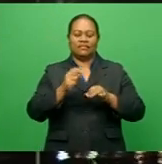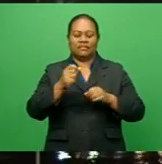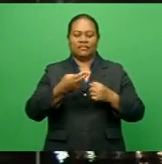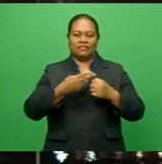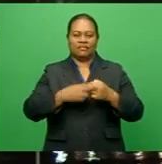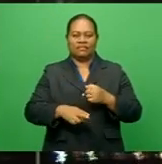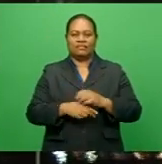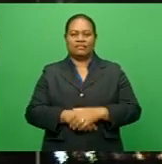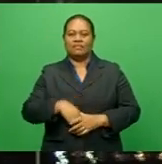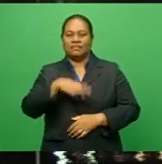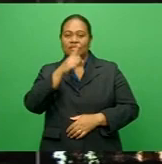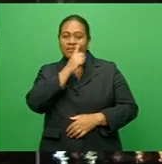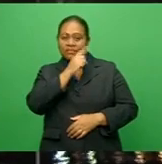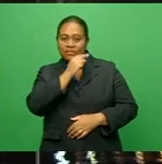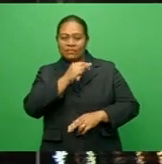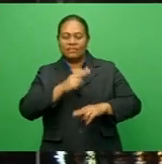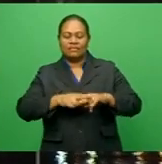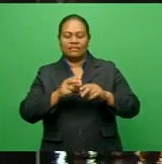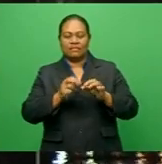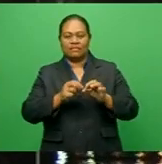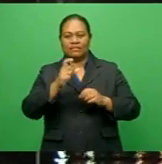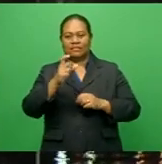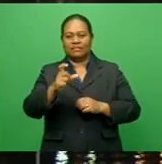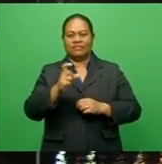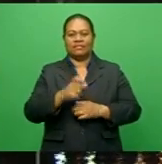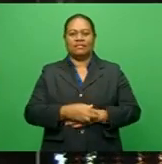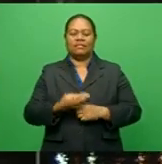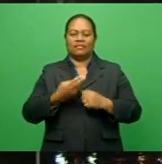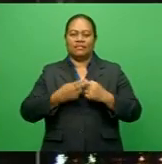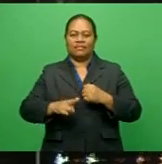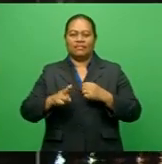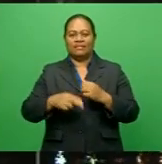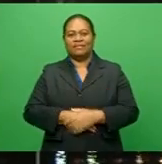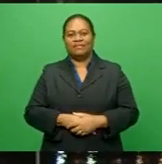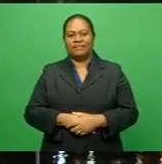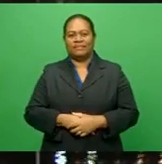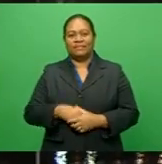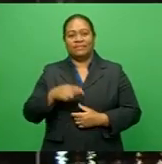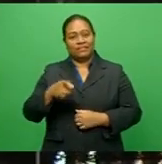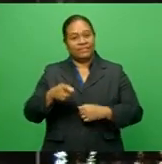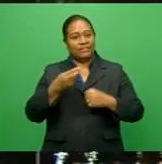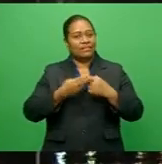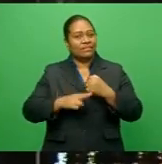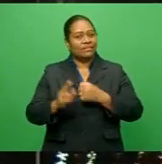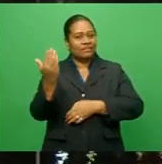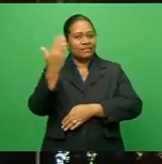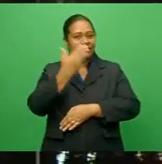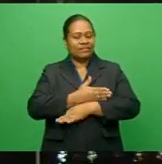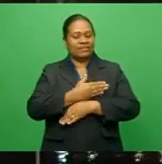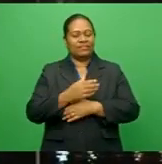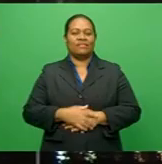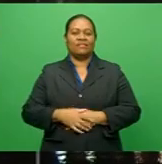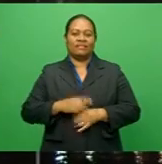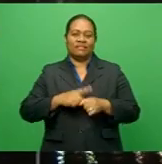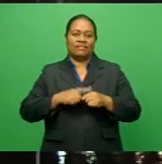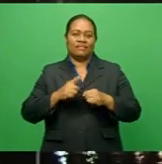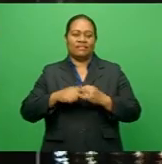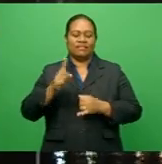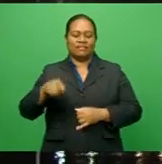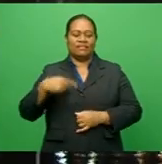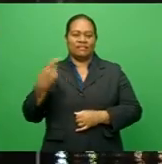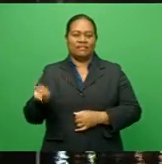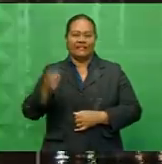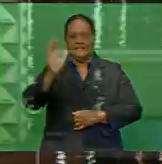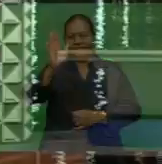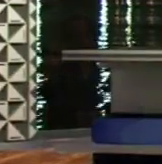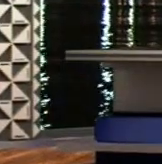can also follow and tweet at FPC News or hashtag FPC News. And that is your news for this evening. Until tomorrow, we'll see